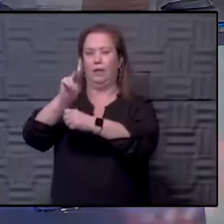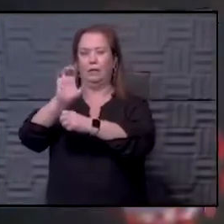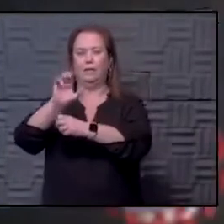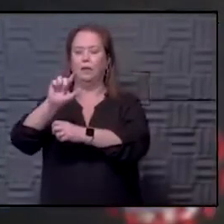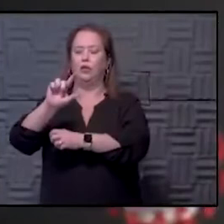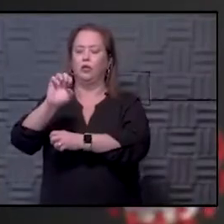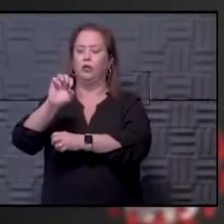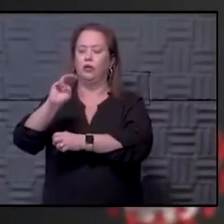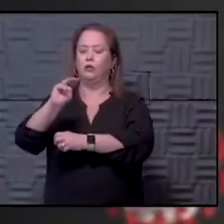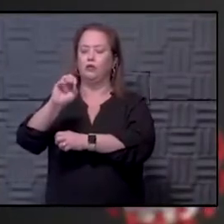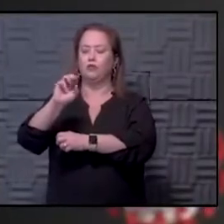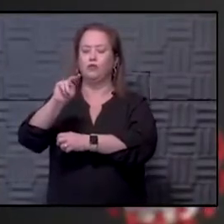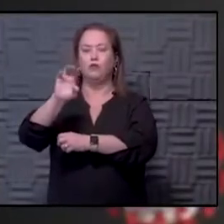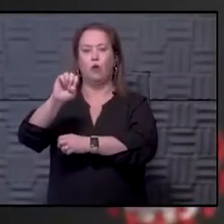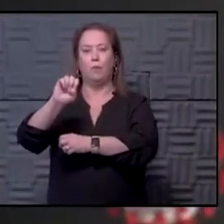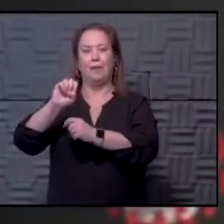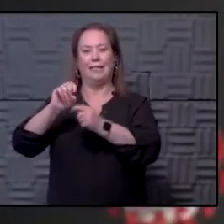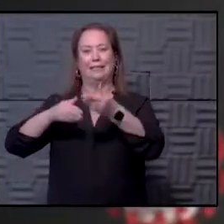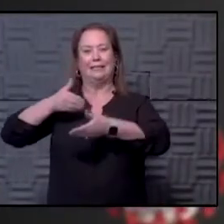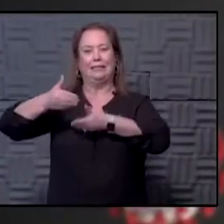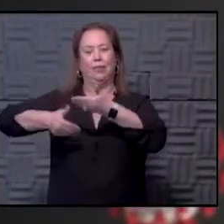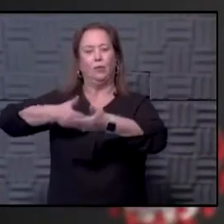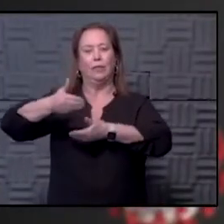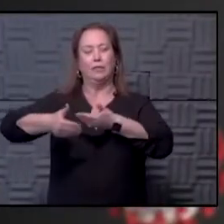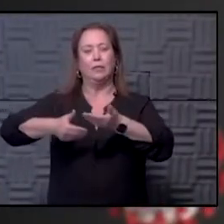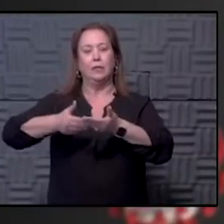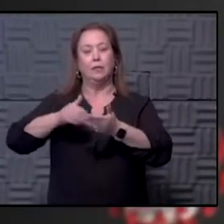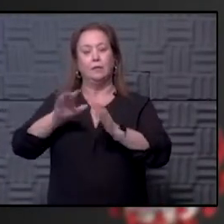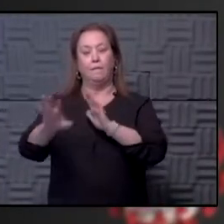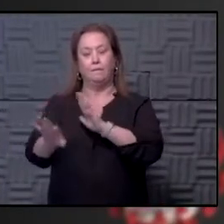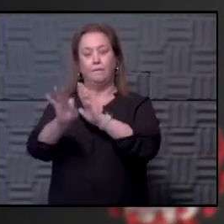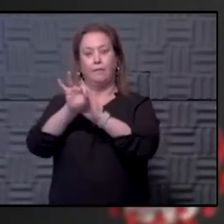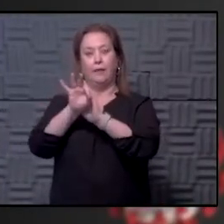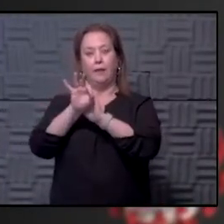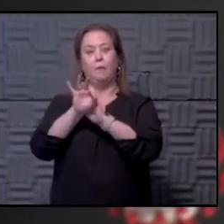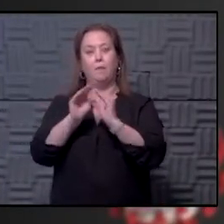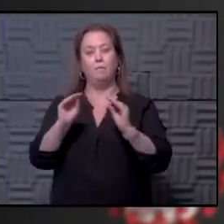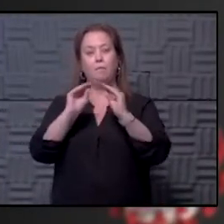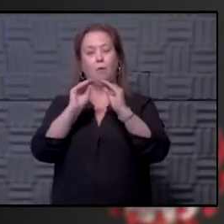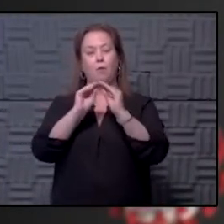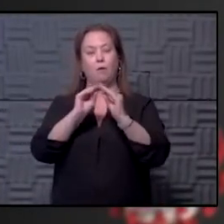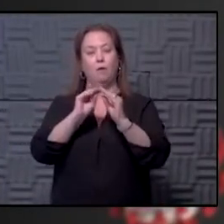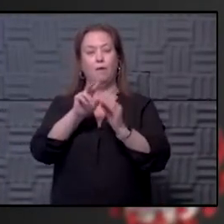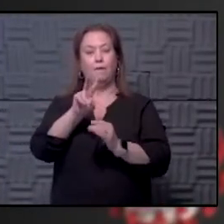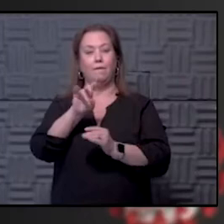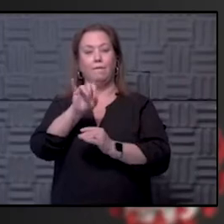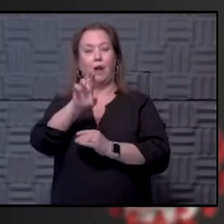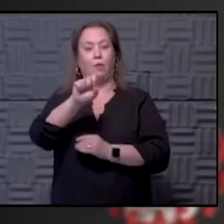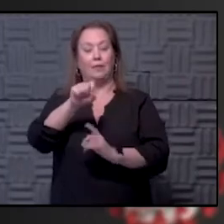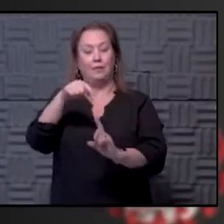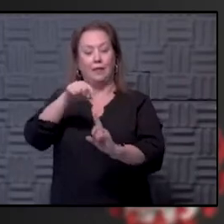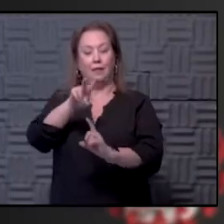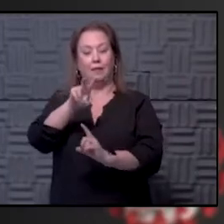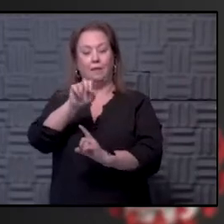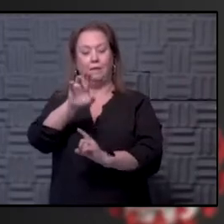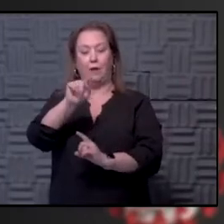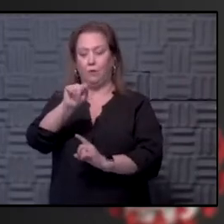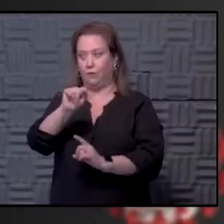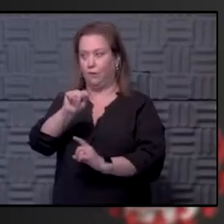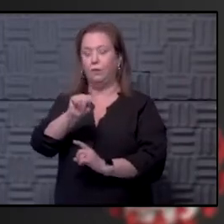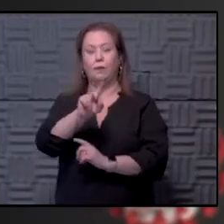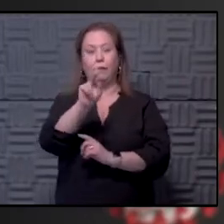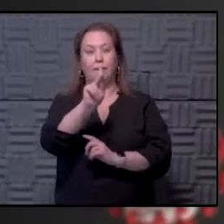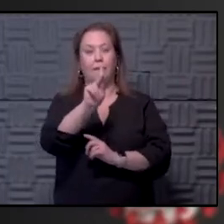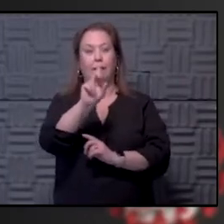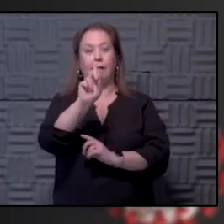sequencing to spot more infectious virus variants? You know, I know that KDHE is doing random